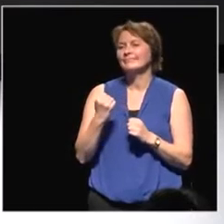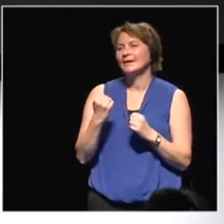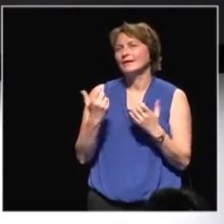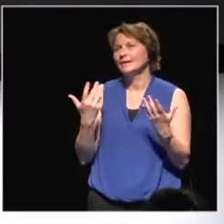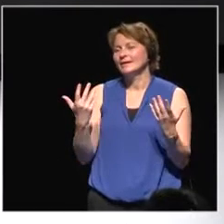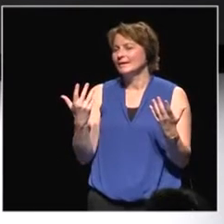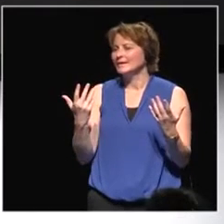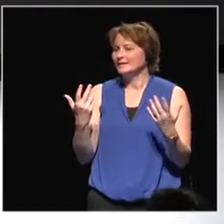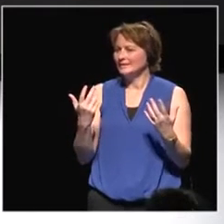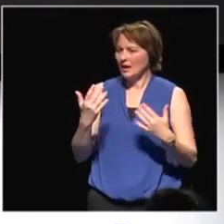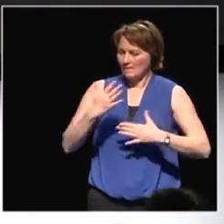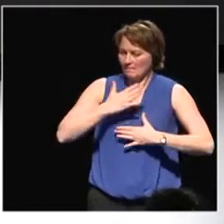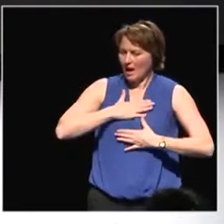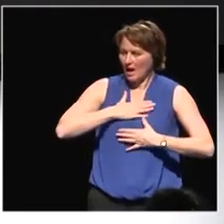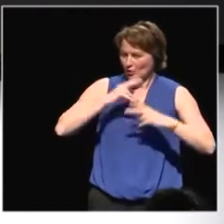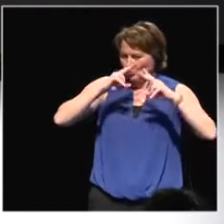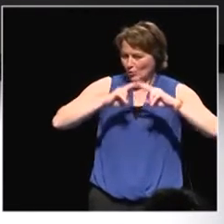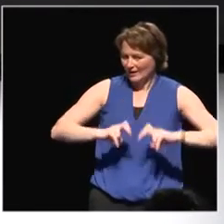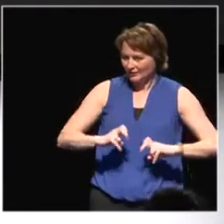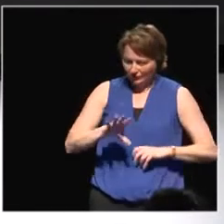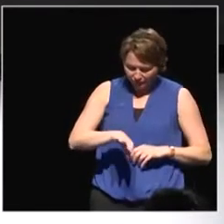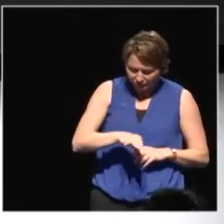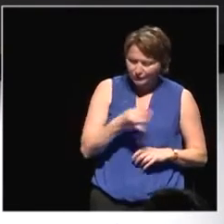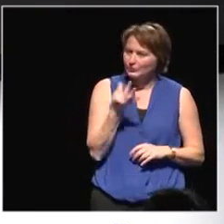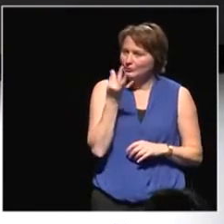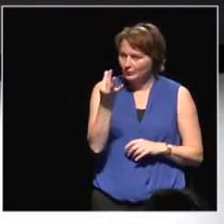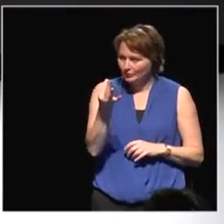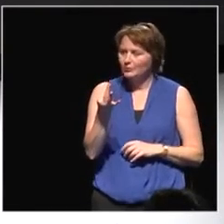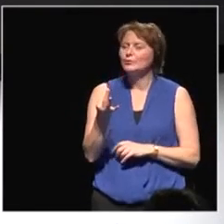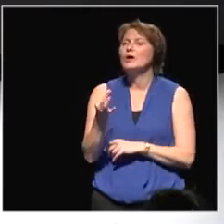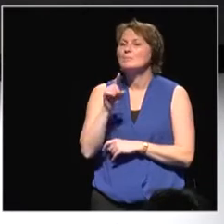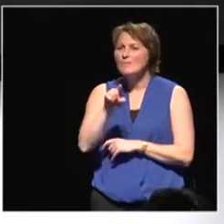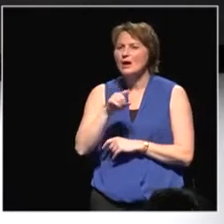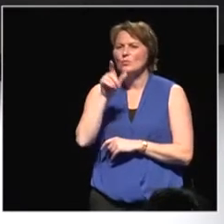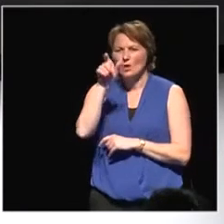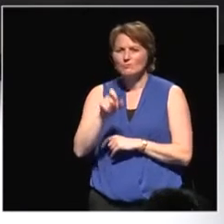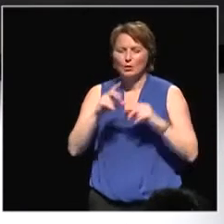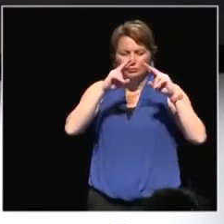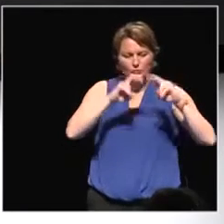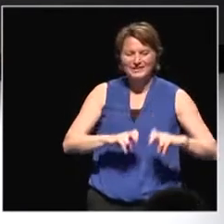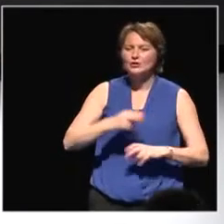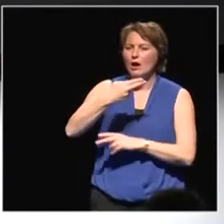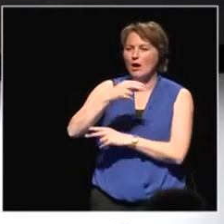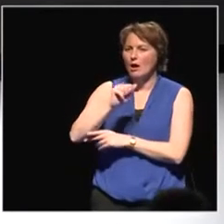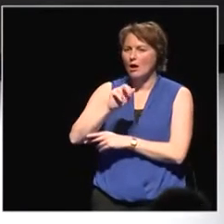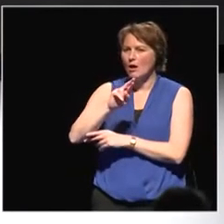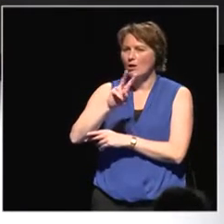came out from my own research, but Danny Roderick from Harvard. So he posed this problem.